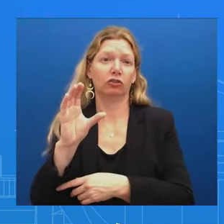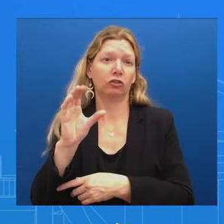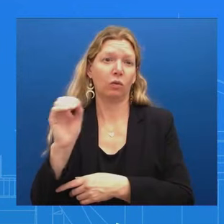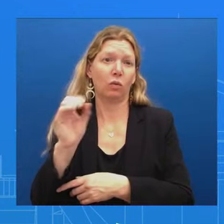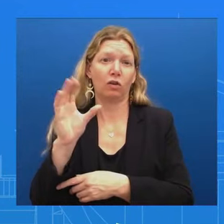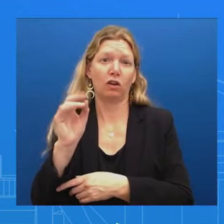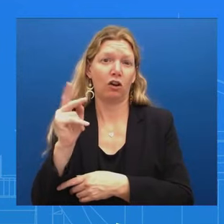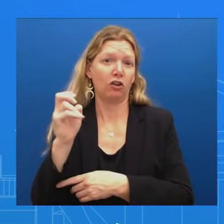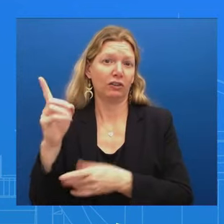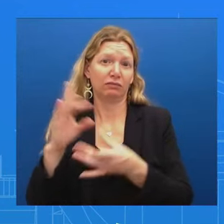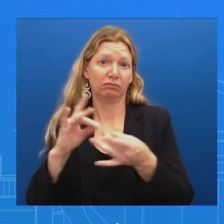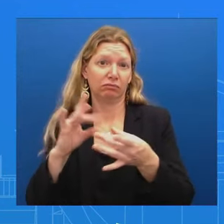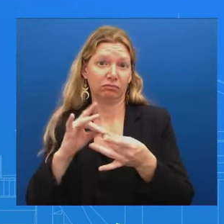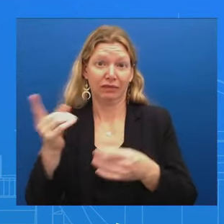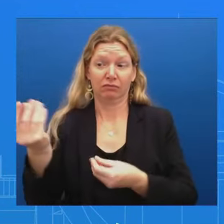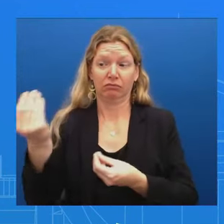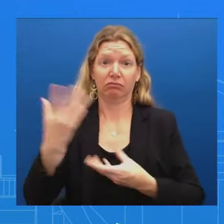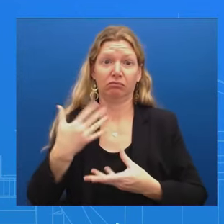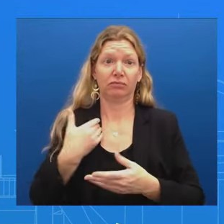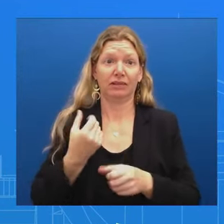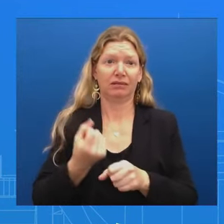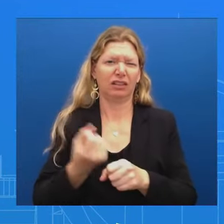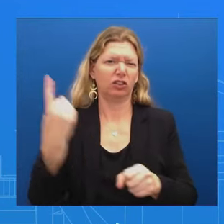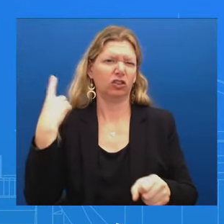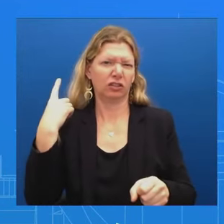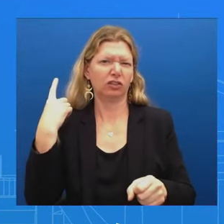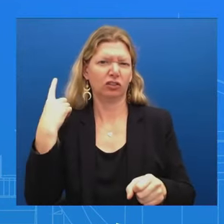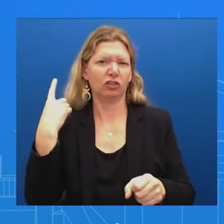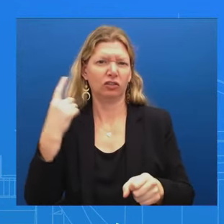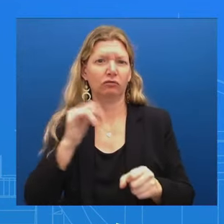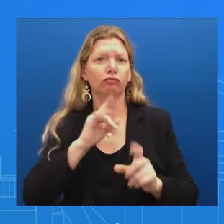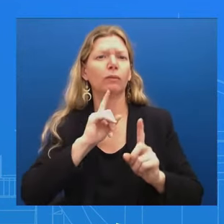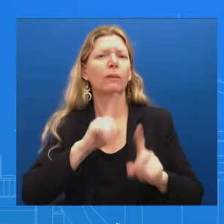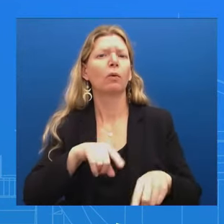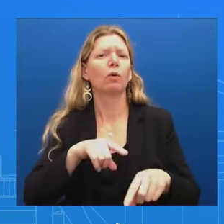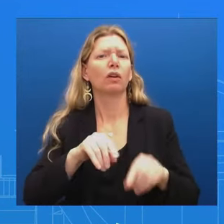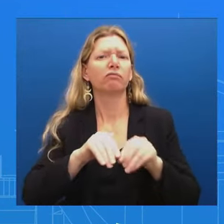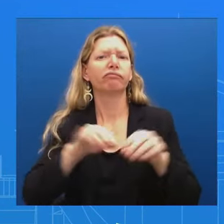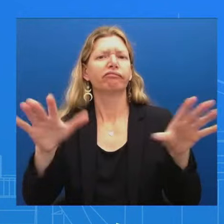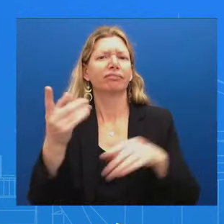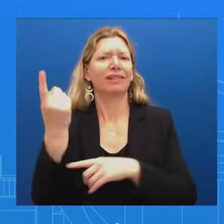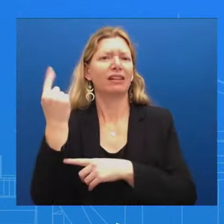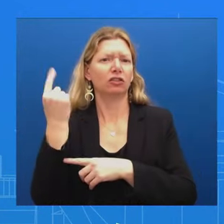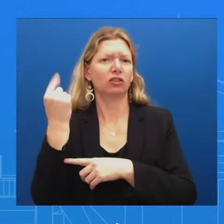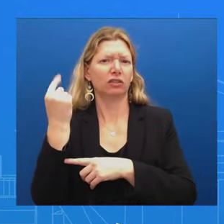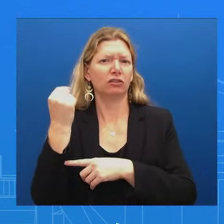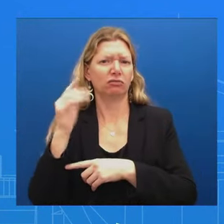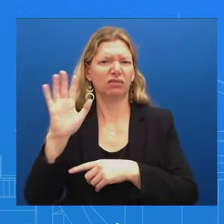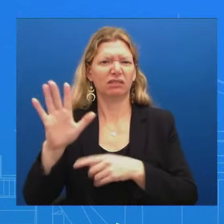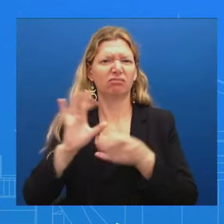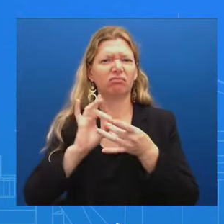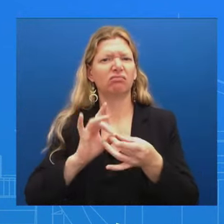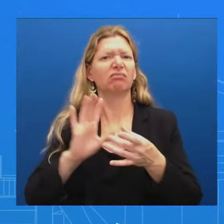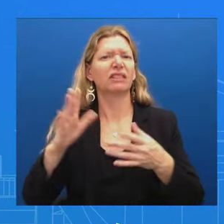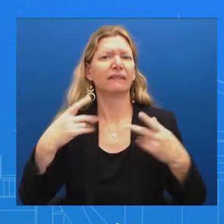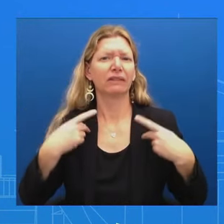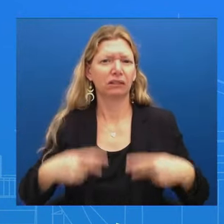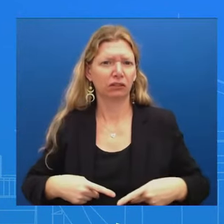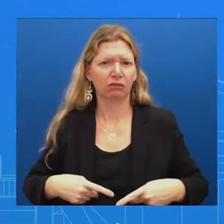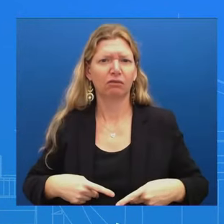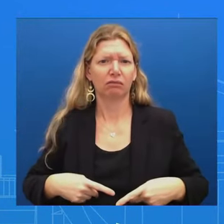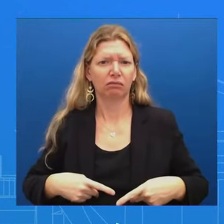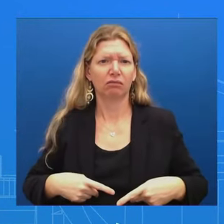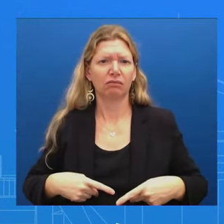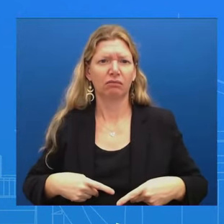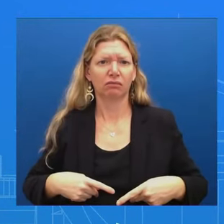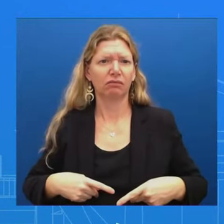last year Obviously on his physical Which is the President proves every day How he operates How he thinks Right?